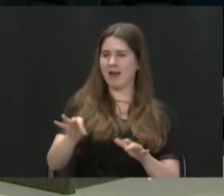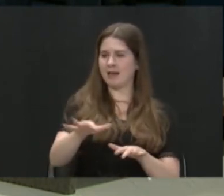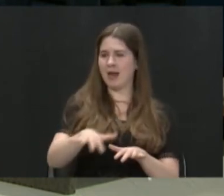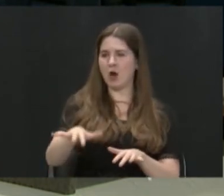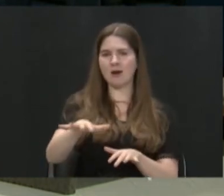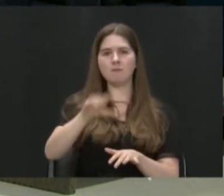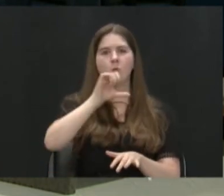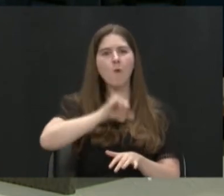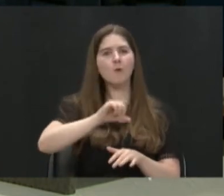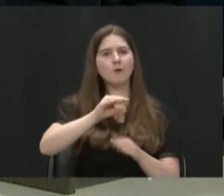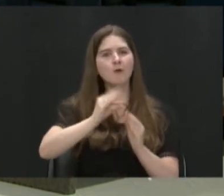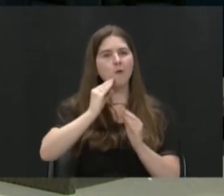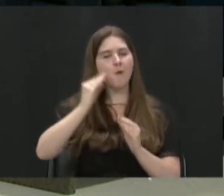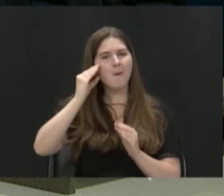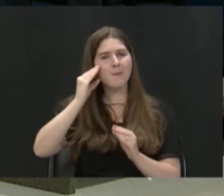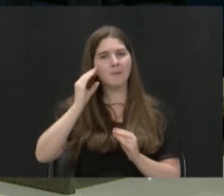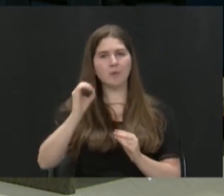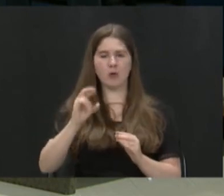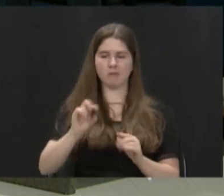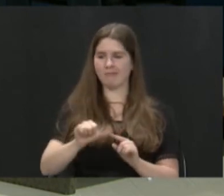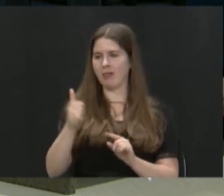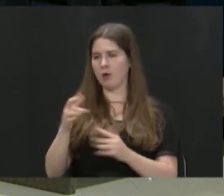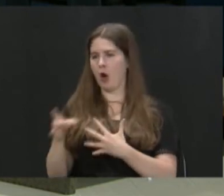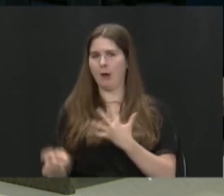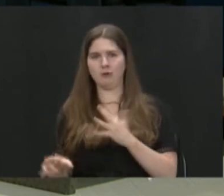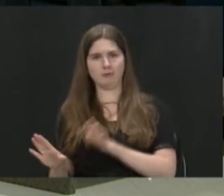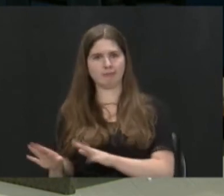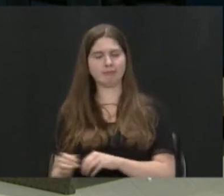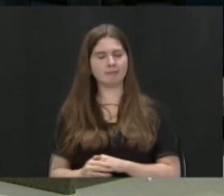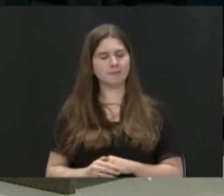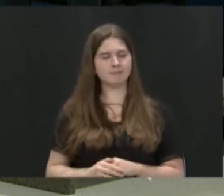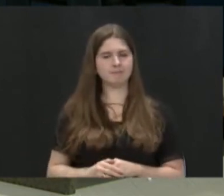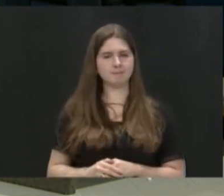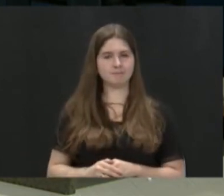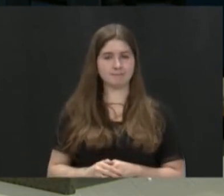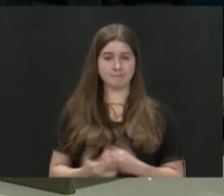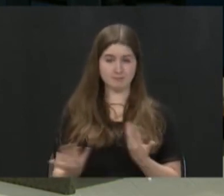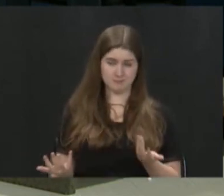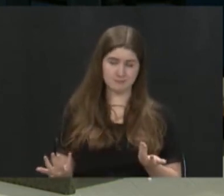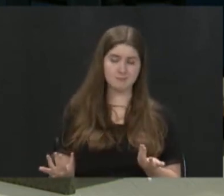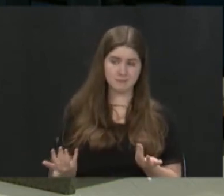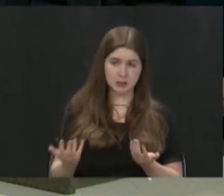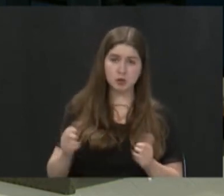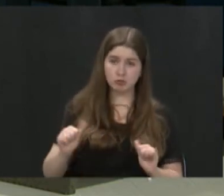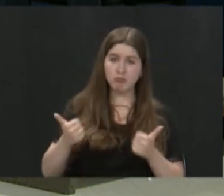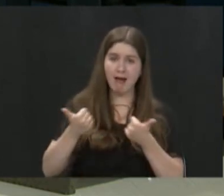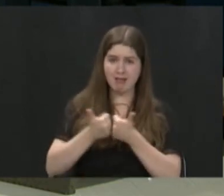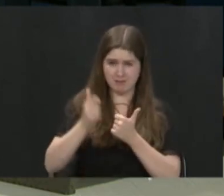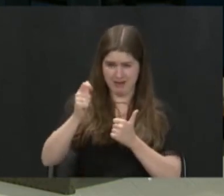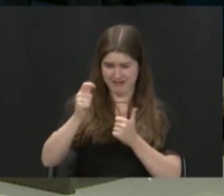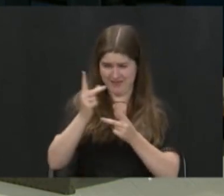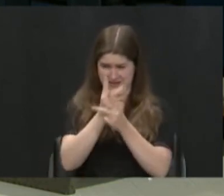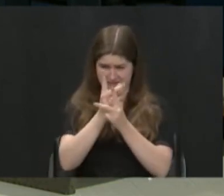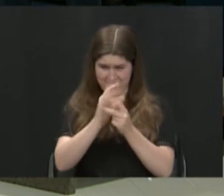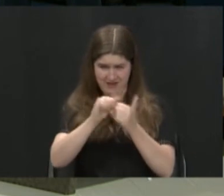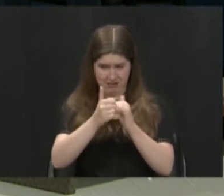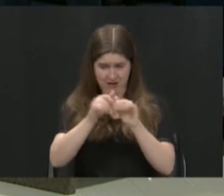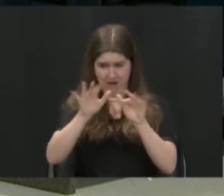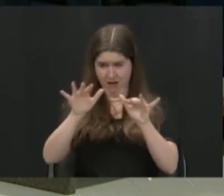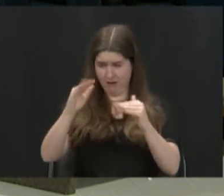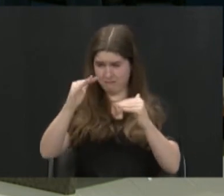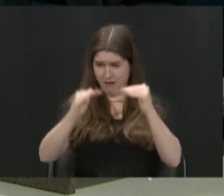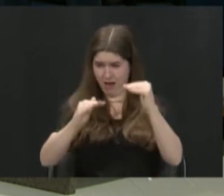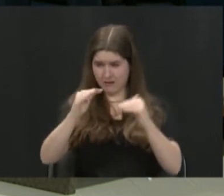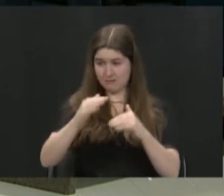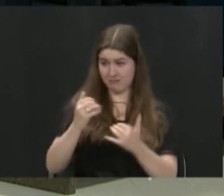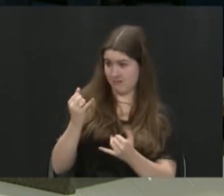some of the older homes or something else but, yeah, it's a challenge and we have to find the balance, I think. Any